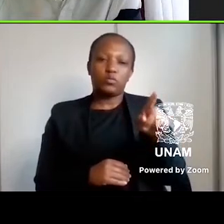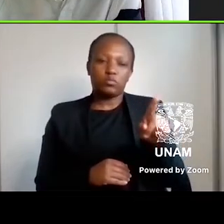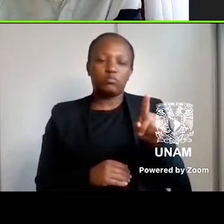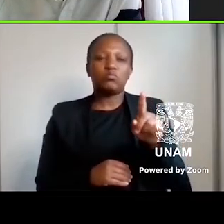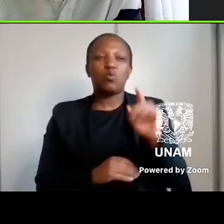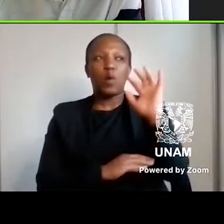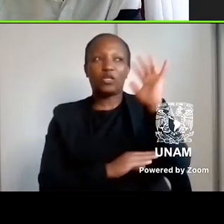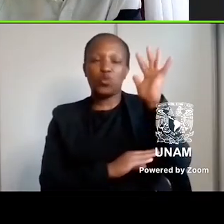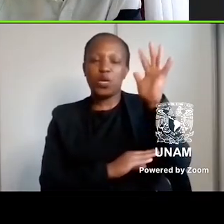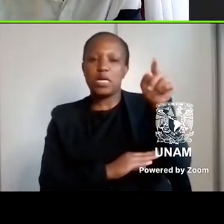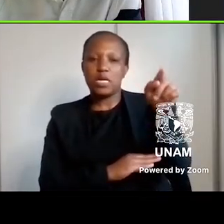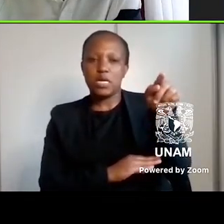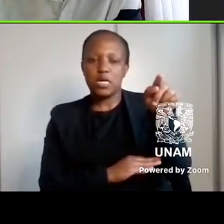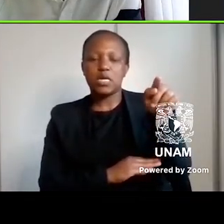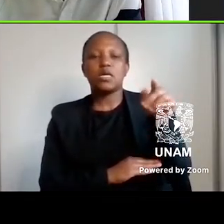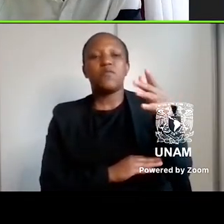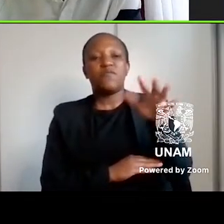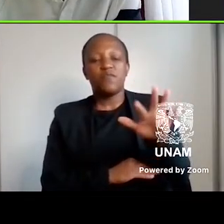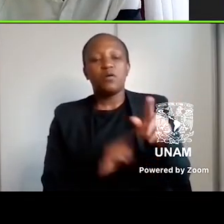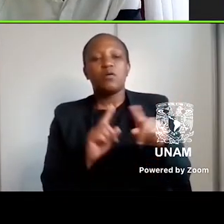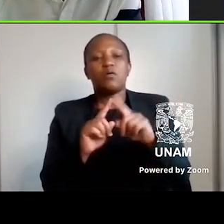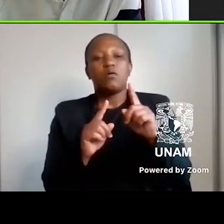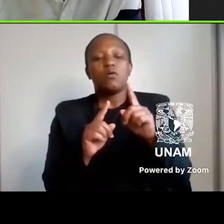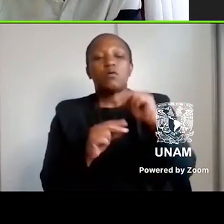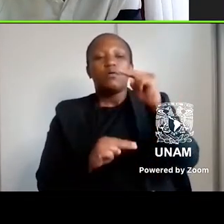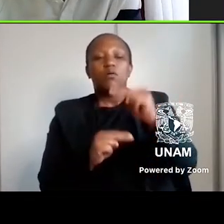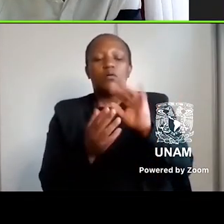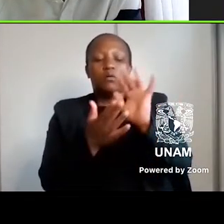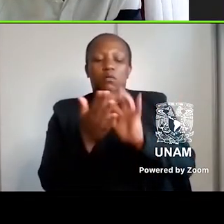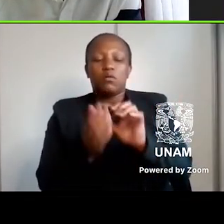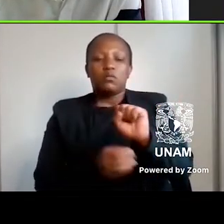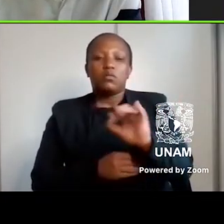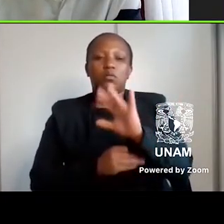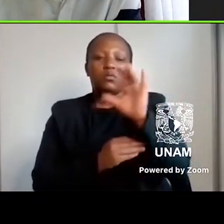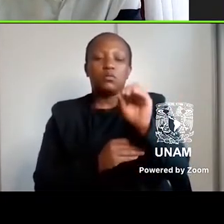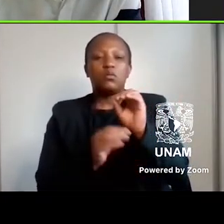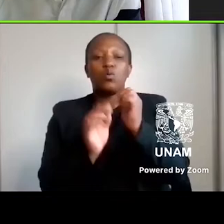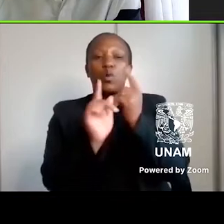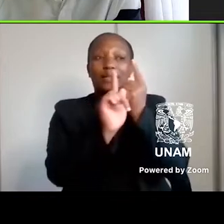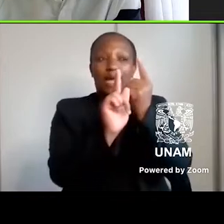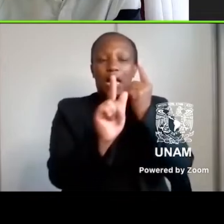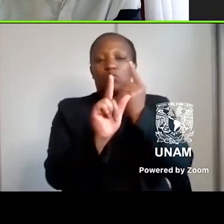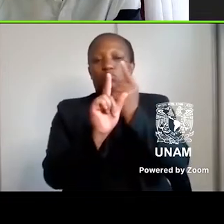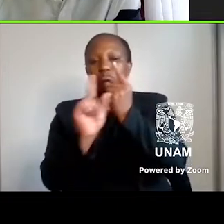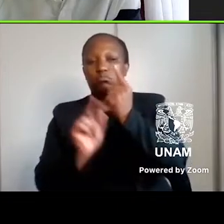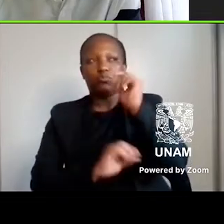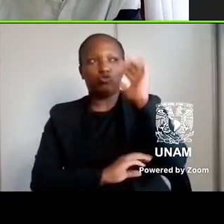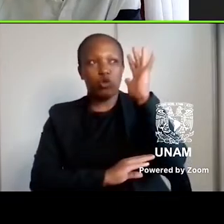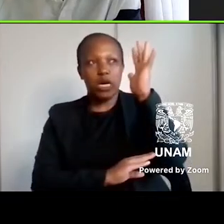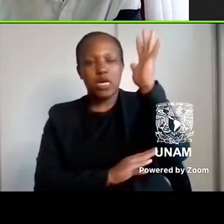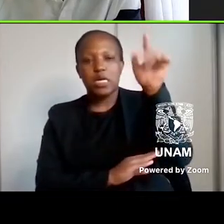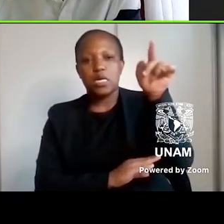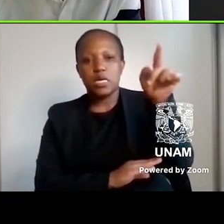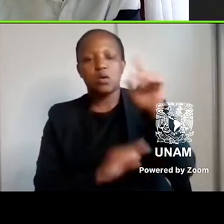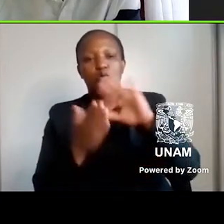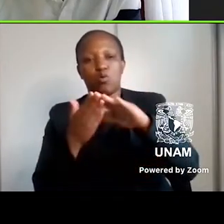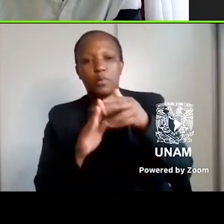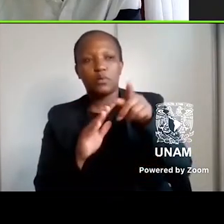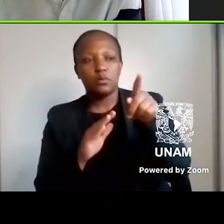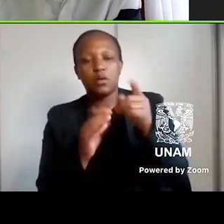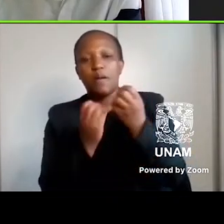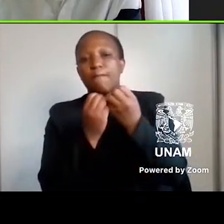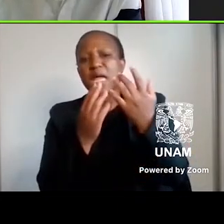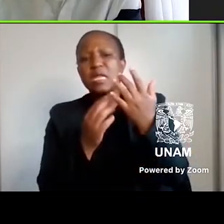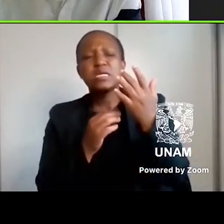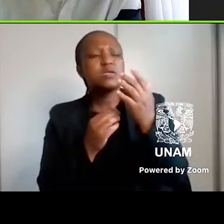Mflongo offers rich and varied short stories about a South African township. The tree under which Soweto rests and shifts bears many fruits.